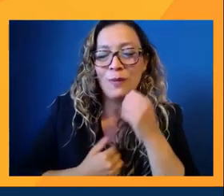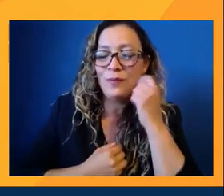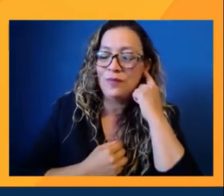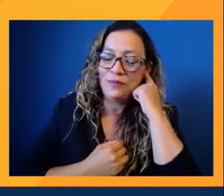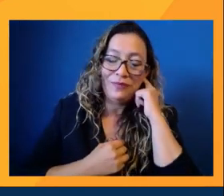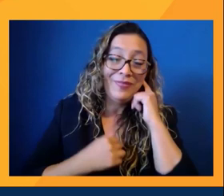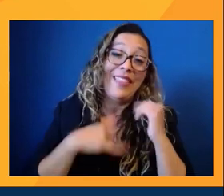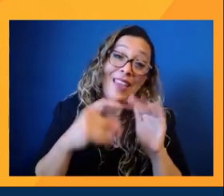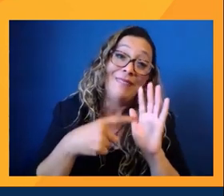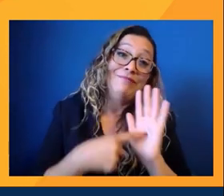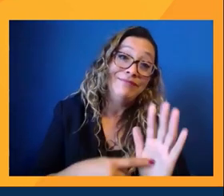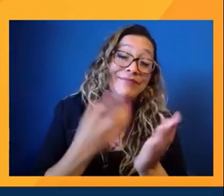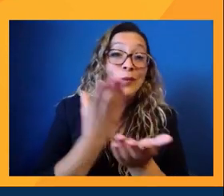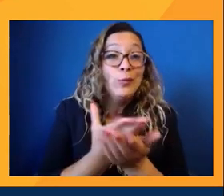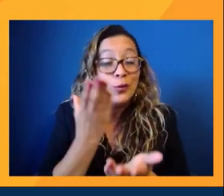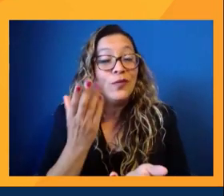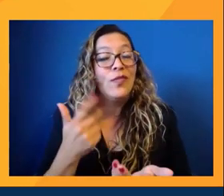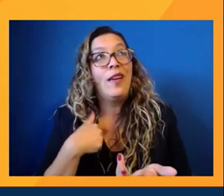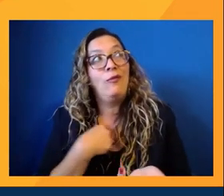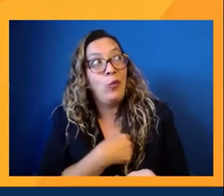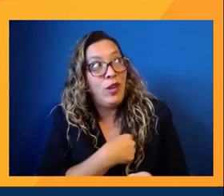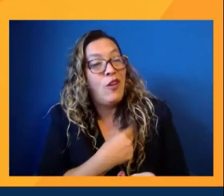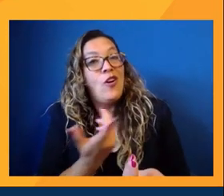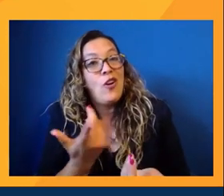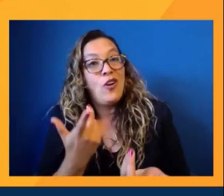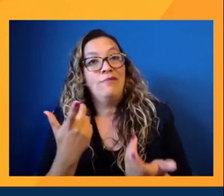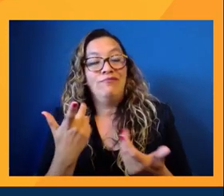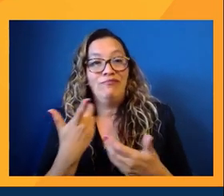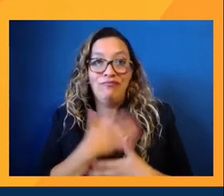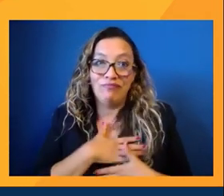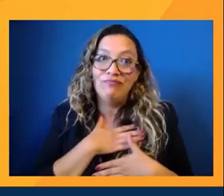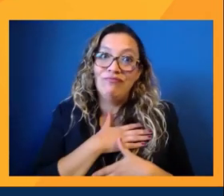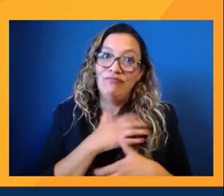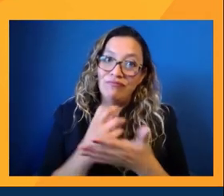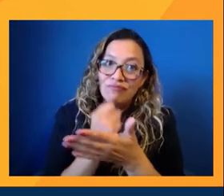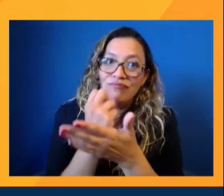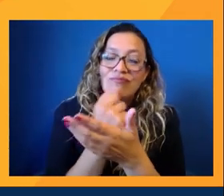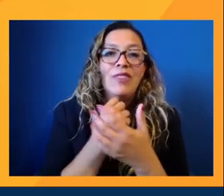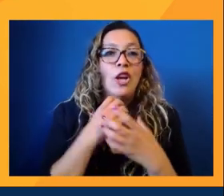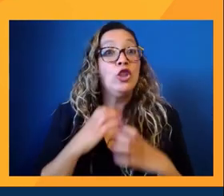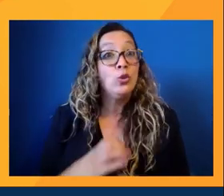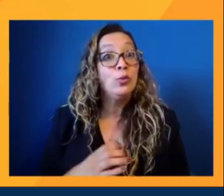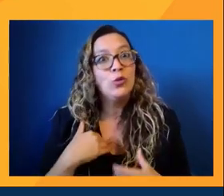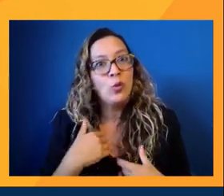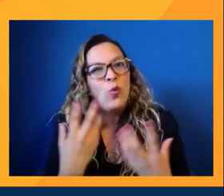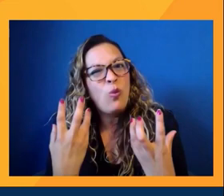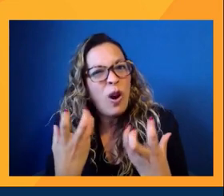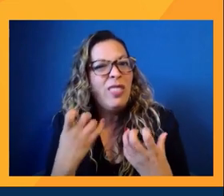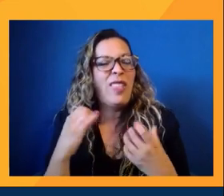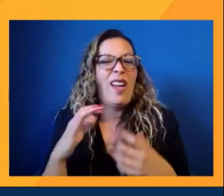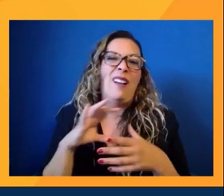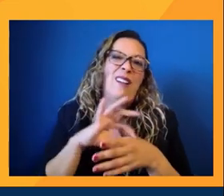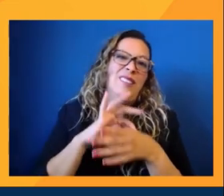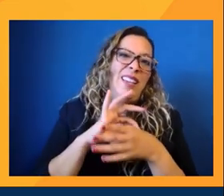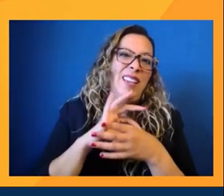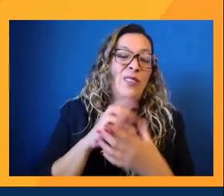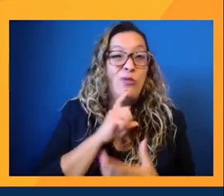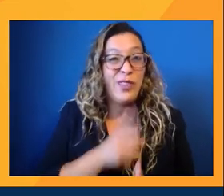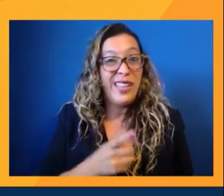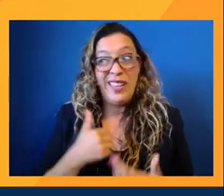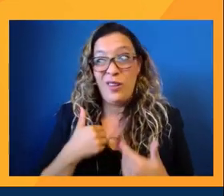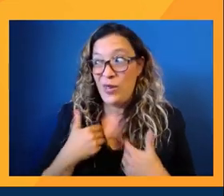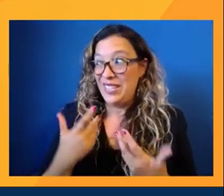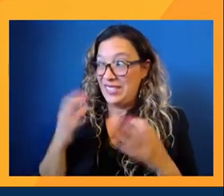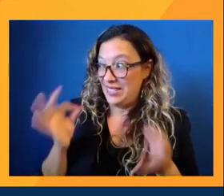just shows that again, that we are avid consumers. And so that's why I feel like we are, you know, the drivers of our destiny,